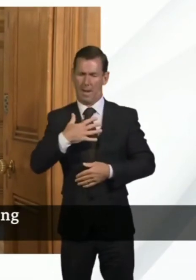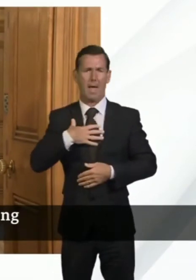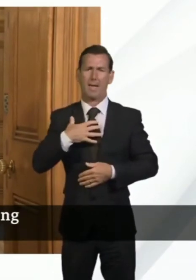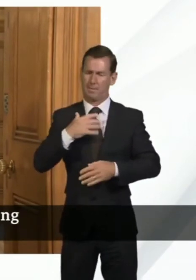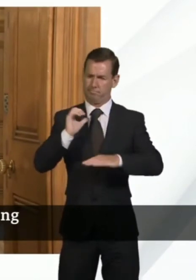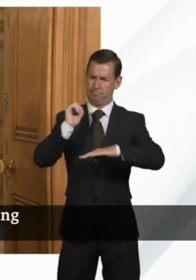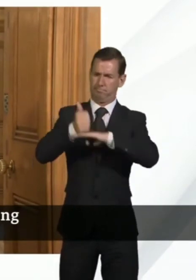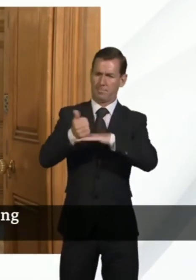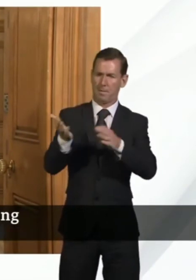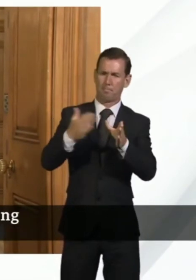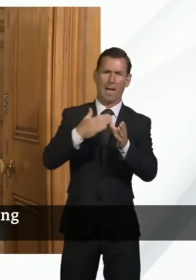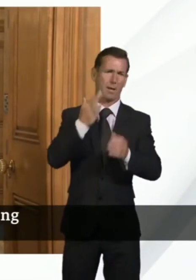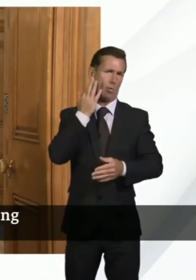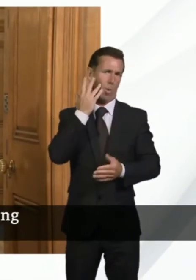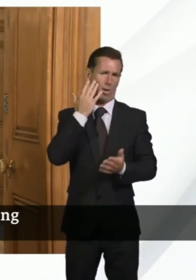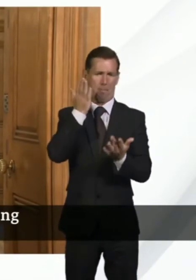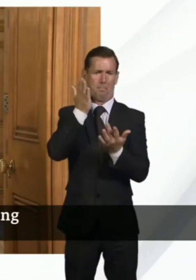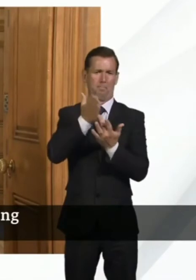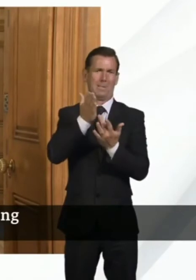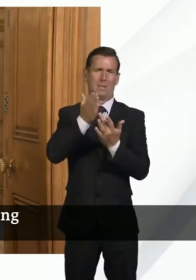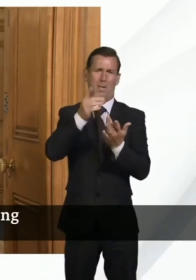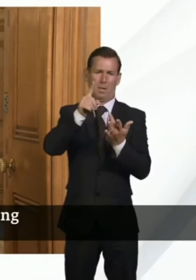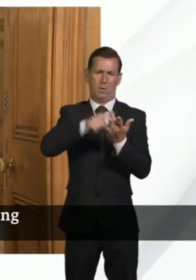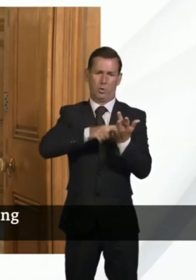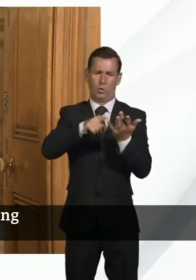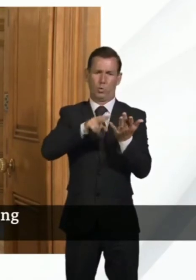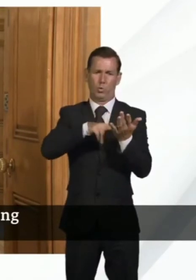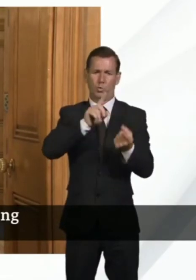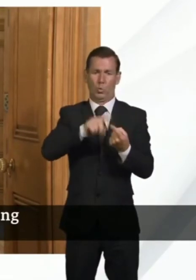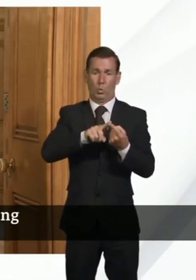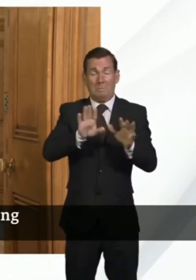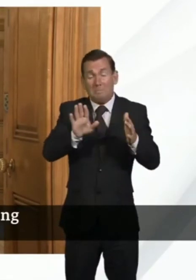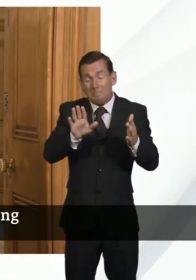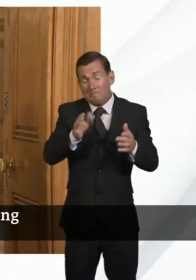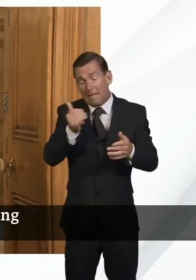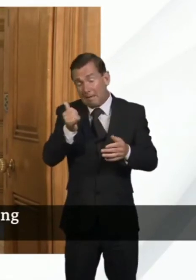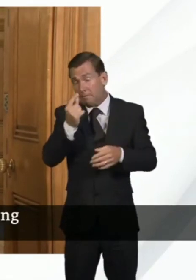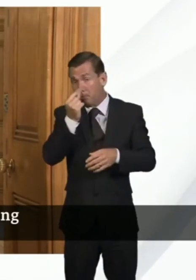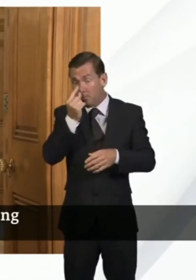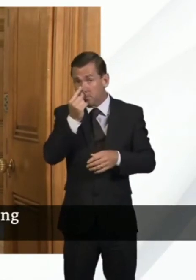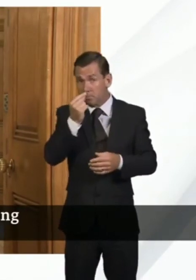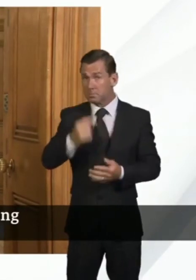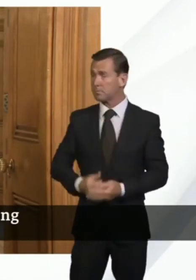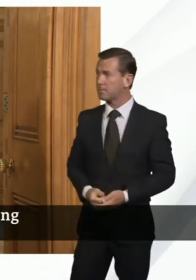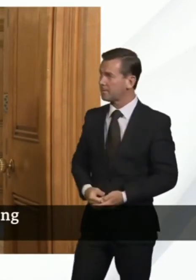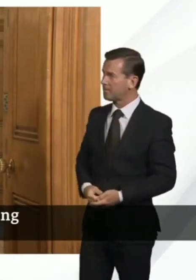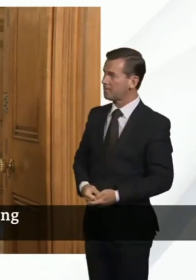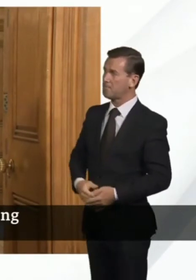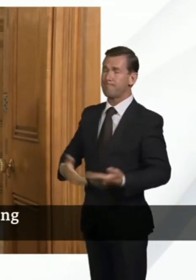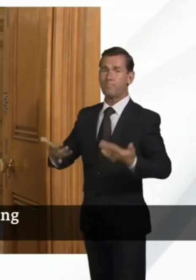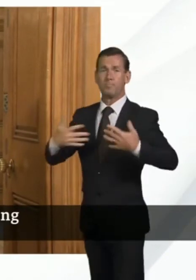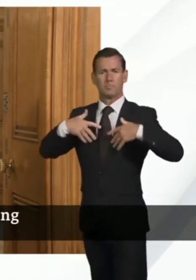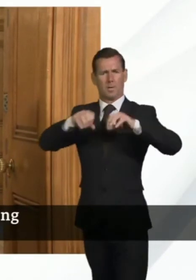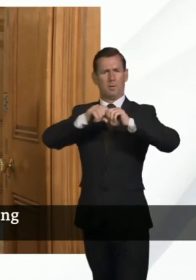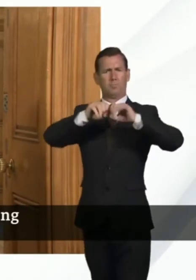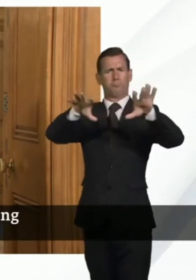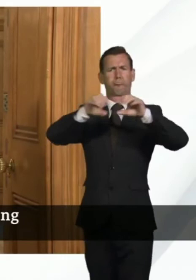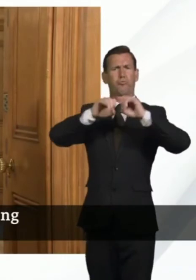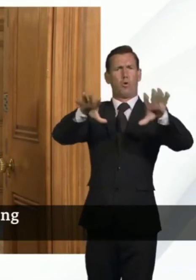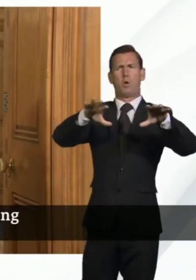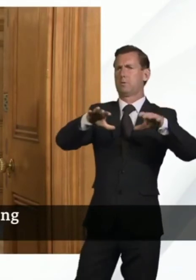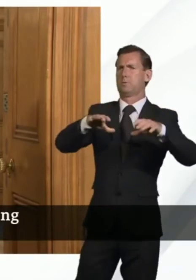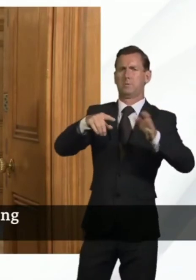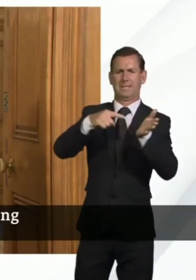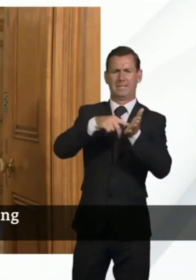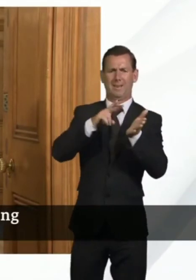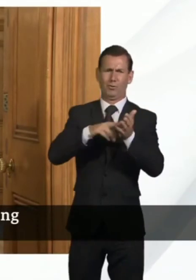mid June if that's possible in respect of broadcasting rights we have to respect the existing rights that